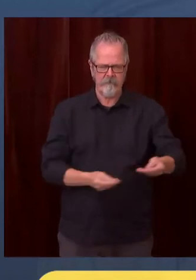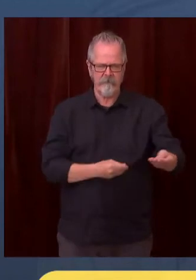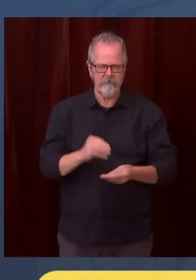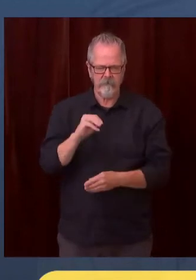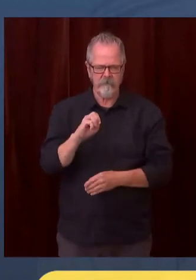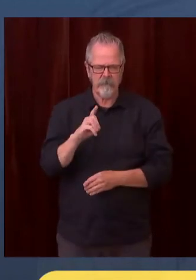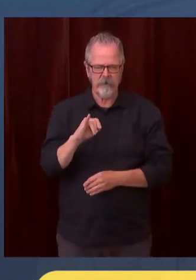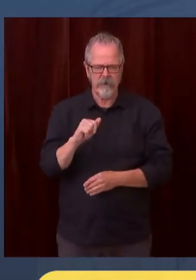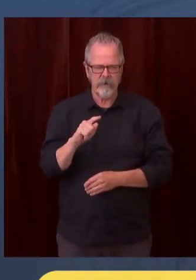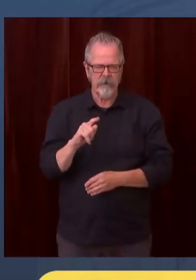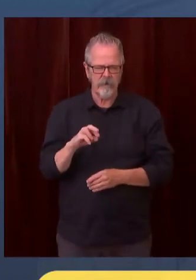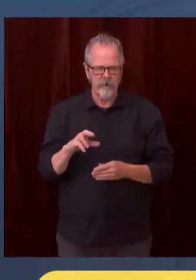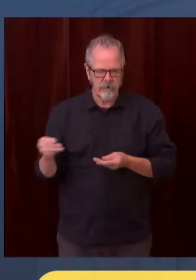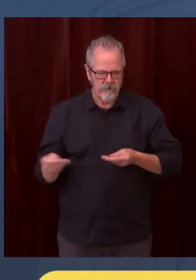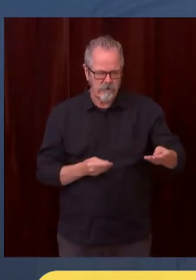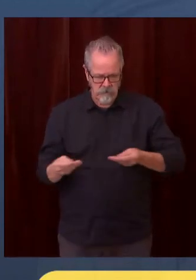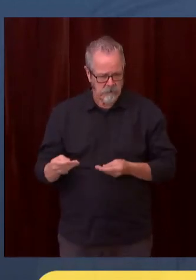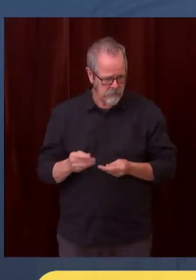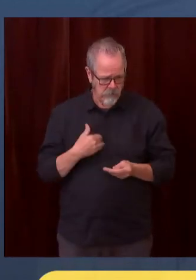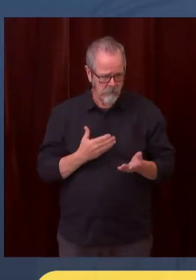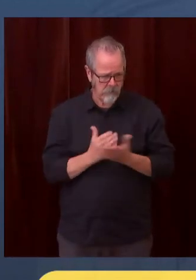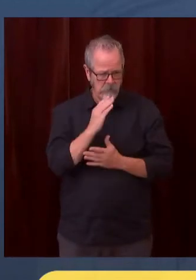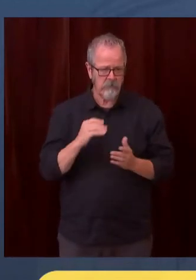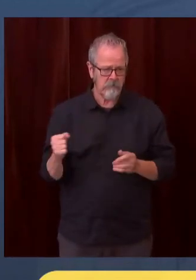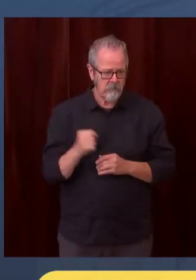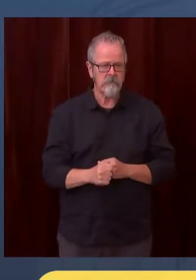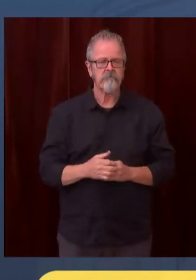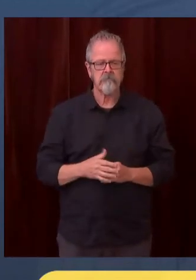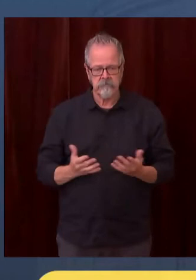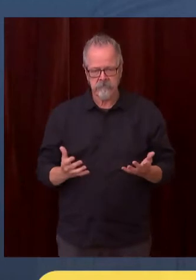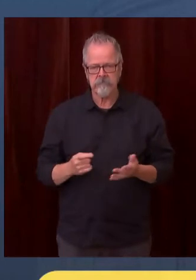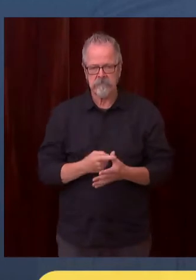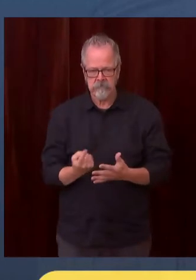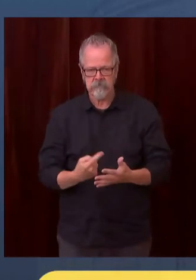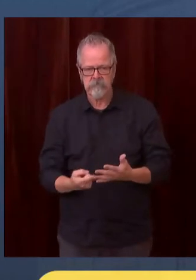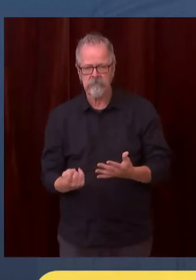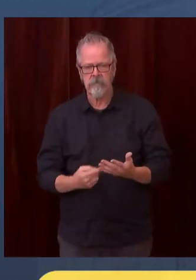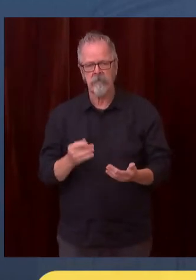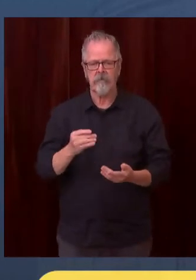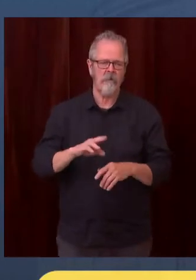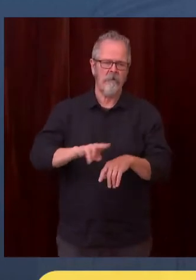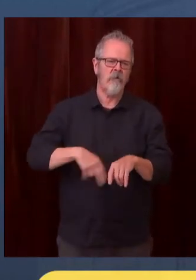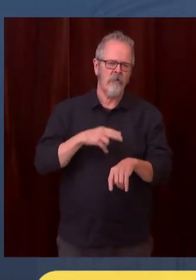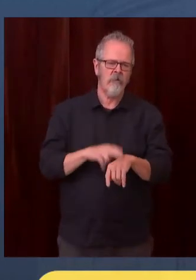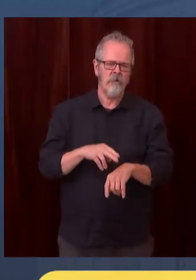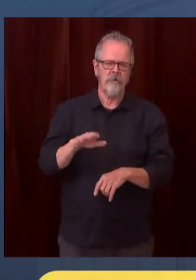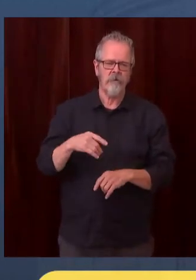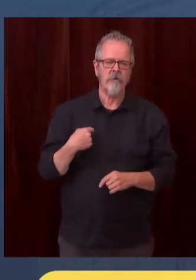governments to redouble their efforts, and we'll continue to rely on the good faith partnership we've enjoyed with our state landlords